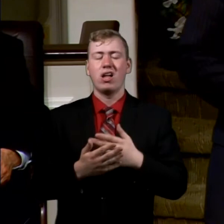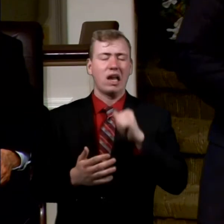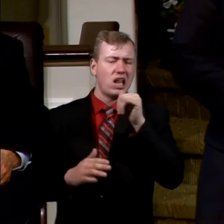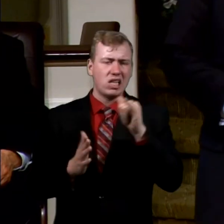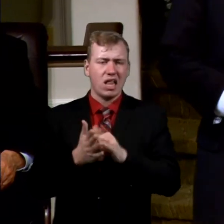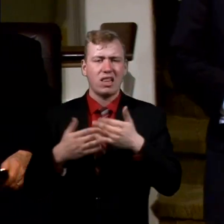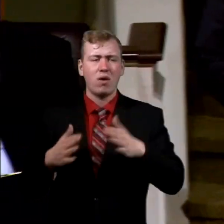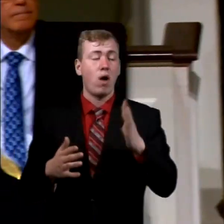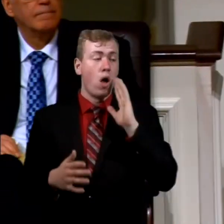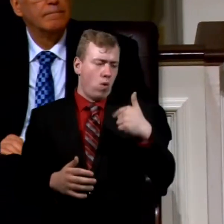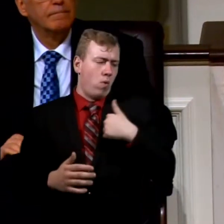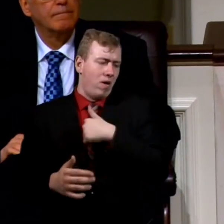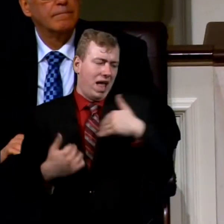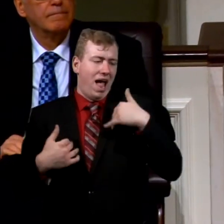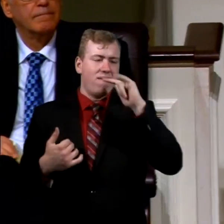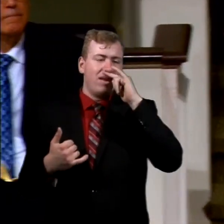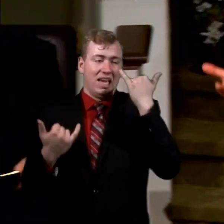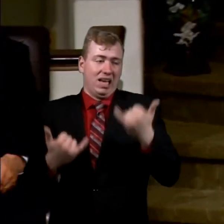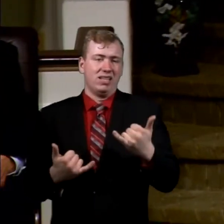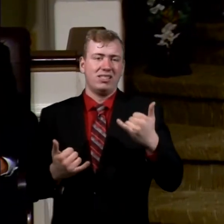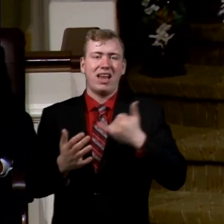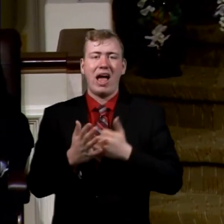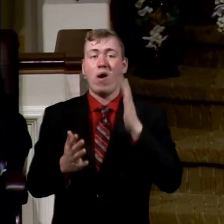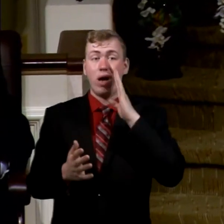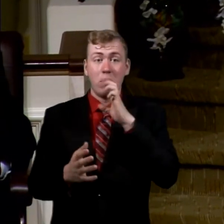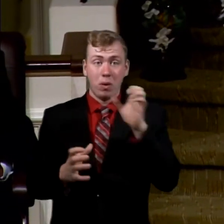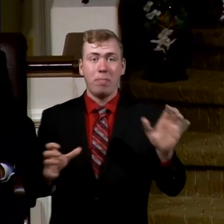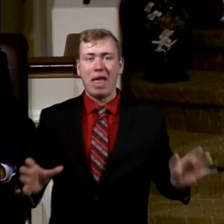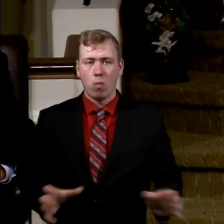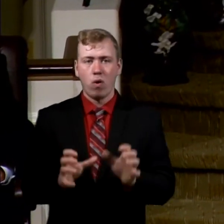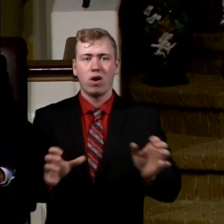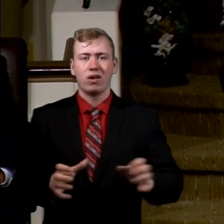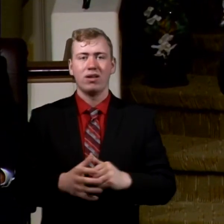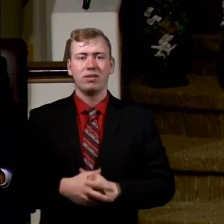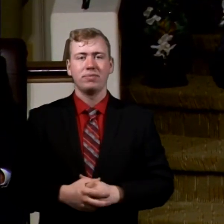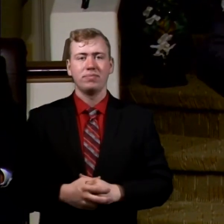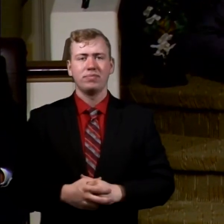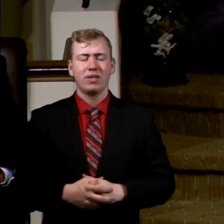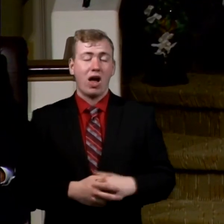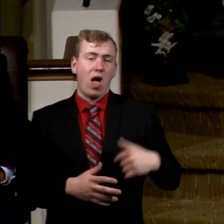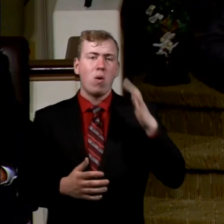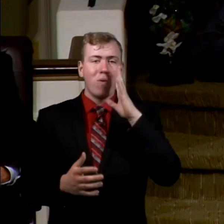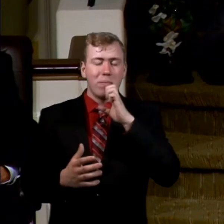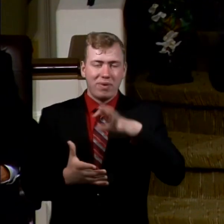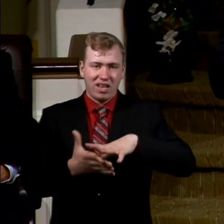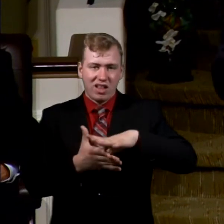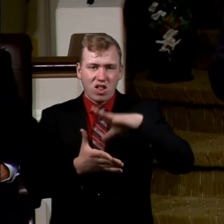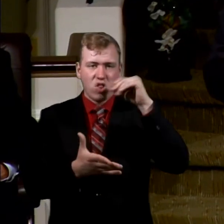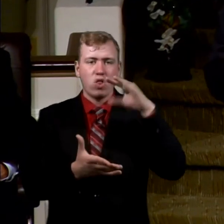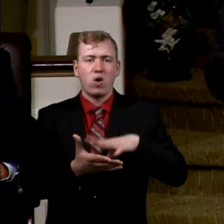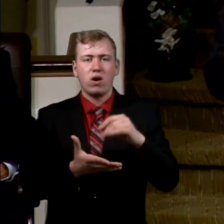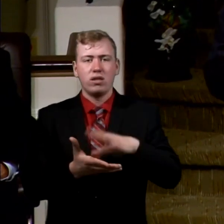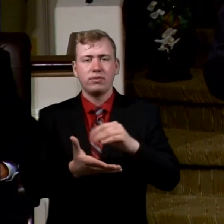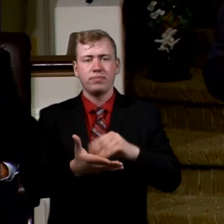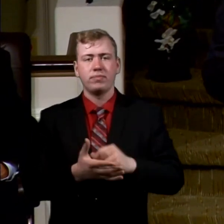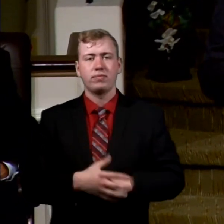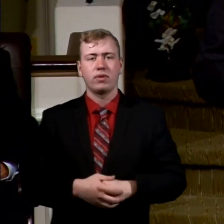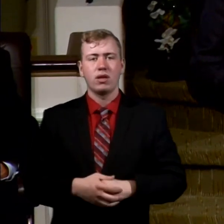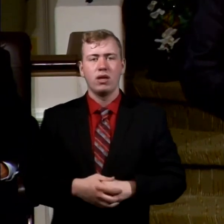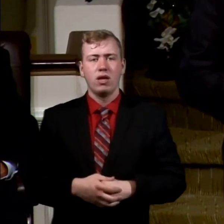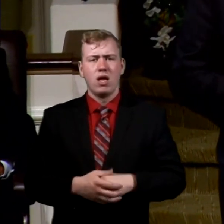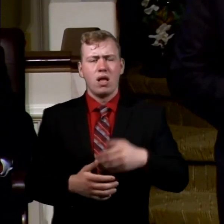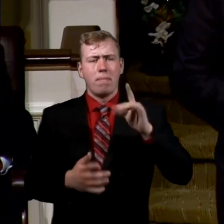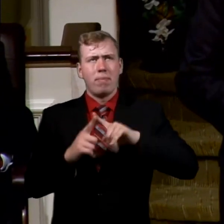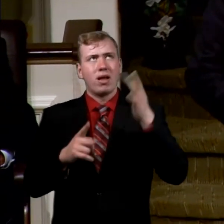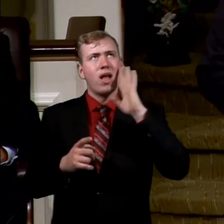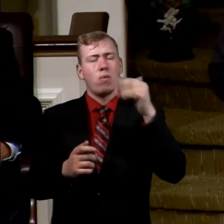Well, we got kids now, so it's going to be great. No, it's going to be work. It's going to be learning, a learning curve. God's going